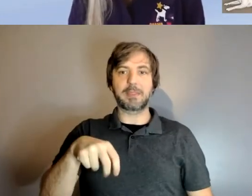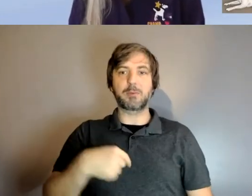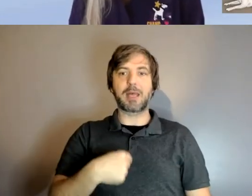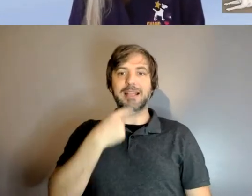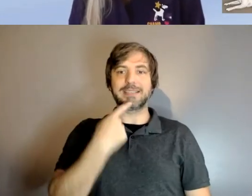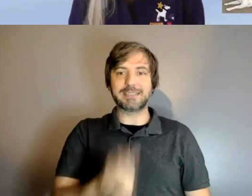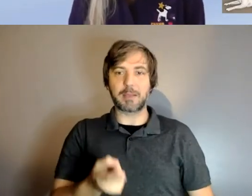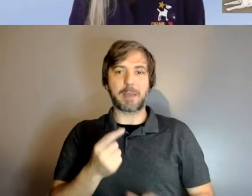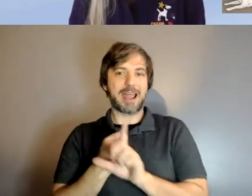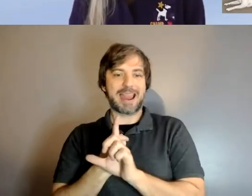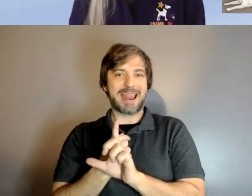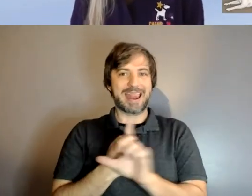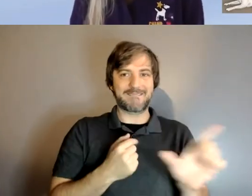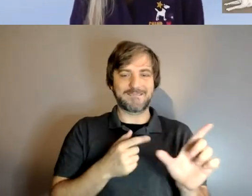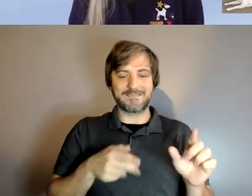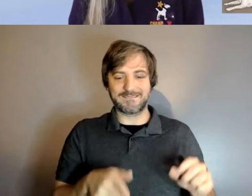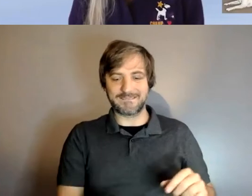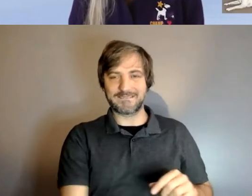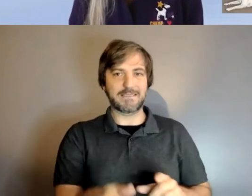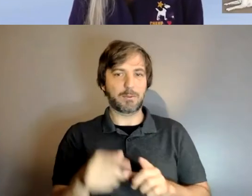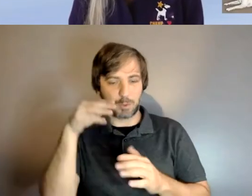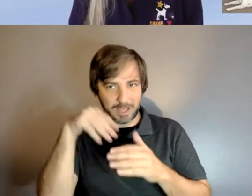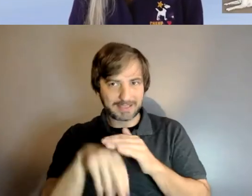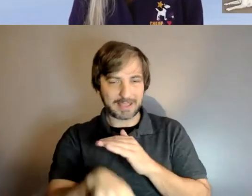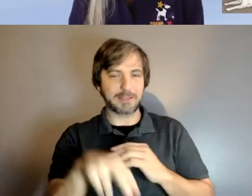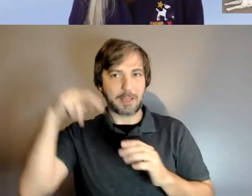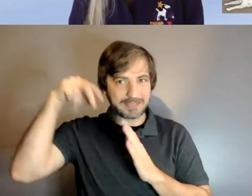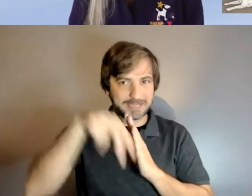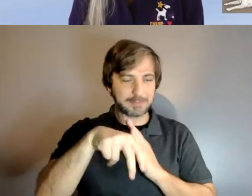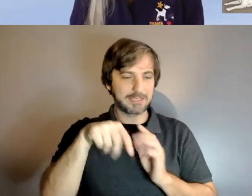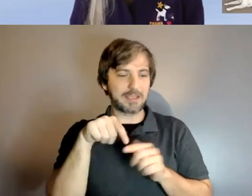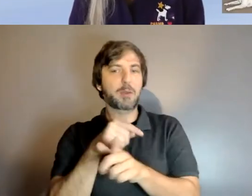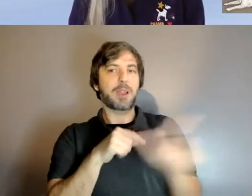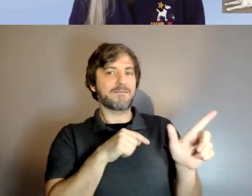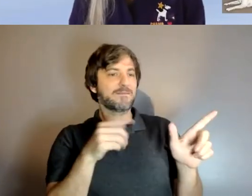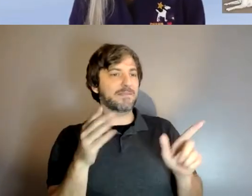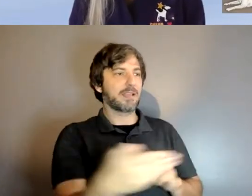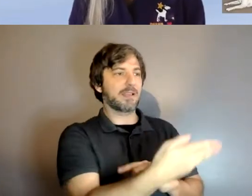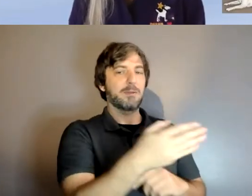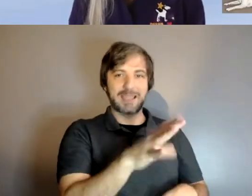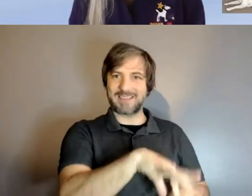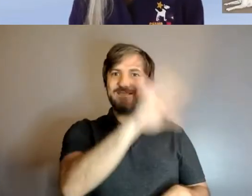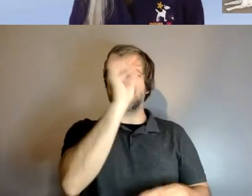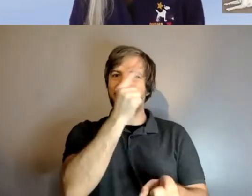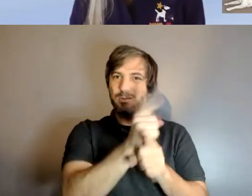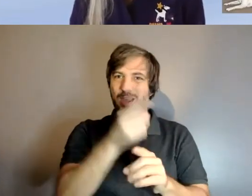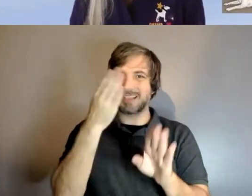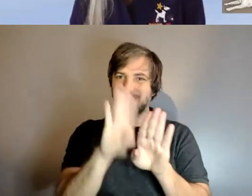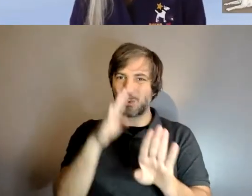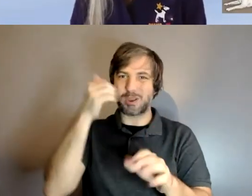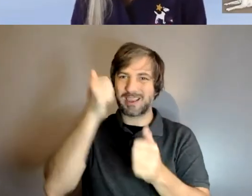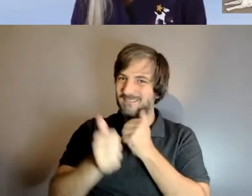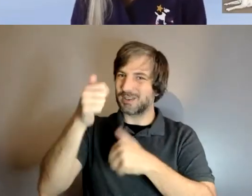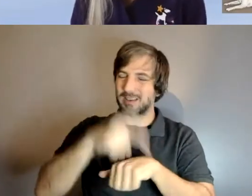find that exact door and it's always the right door so it is it's quite impressive and then it is just it makes traveling so much more efficient